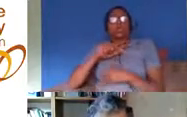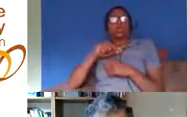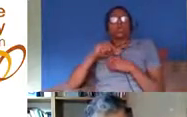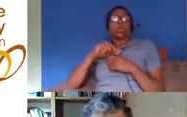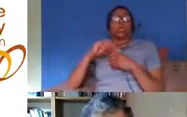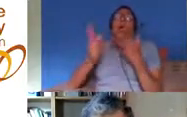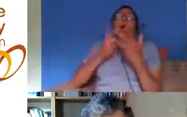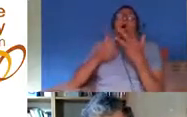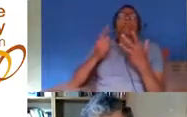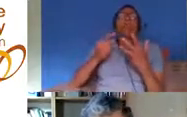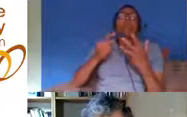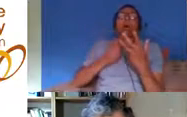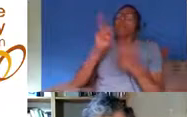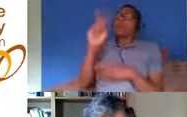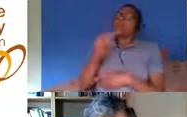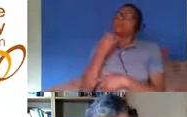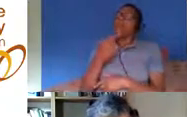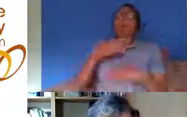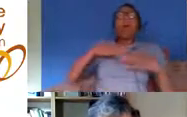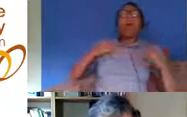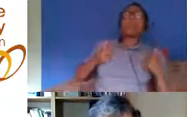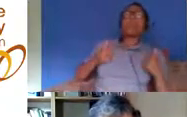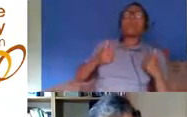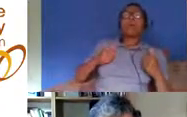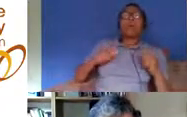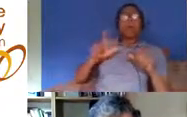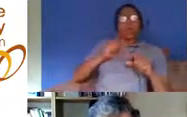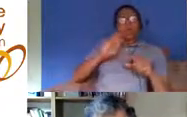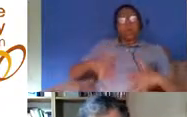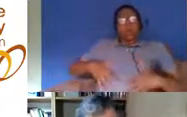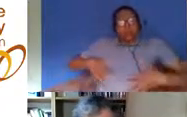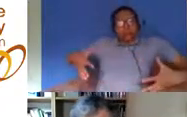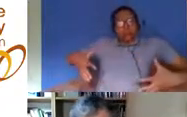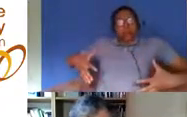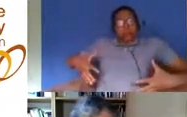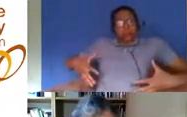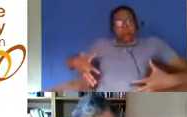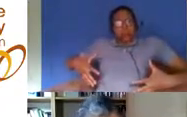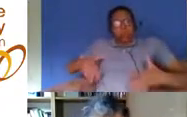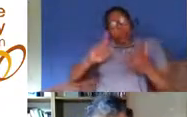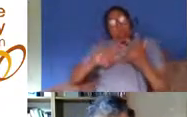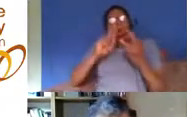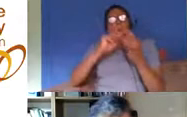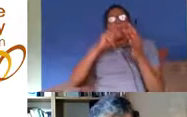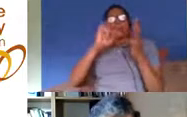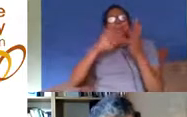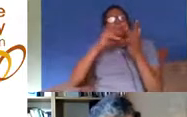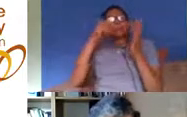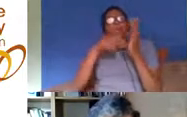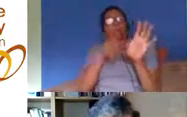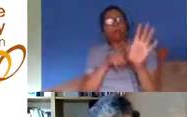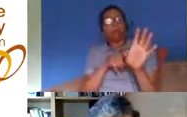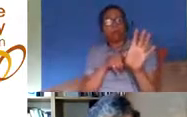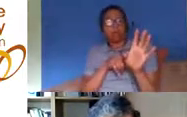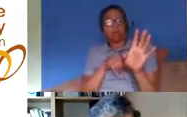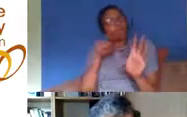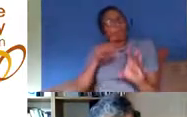poorer health particularly obesity that's been the reasons for uh for um the